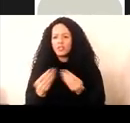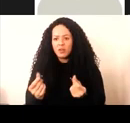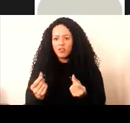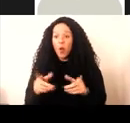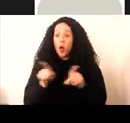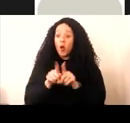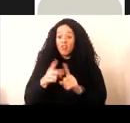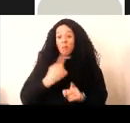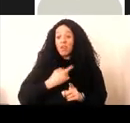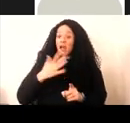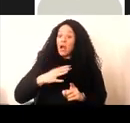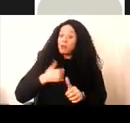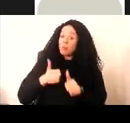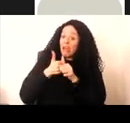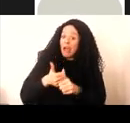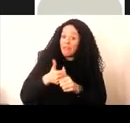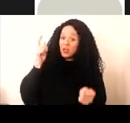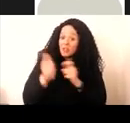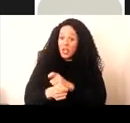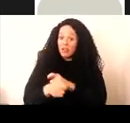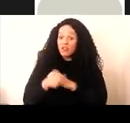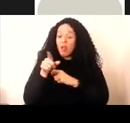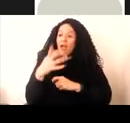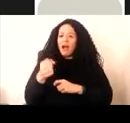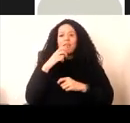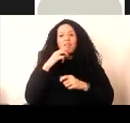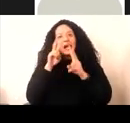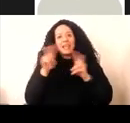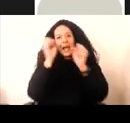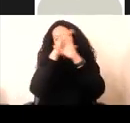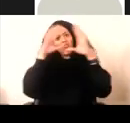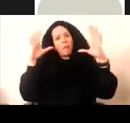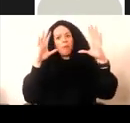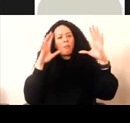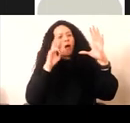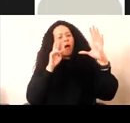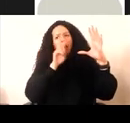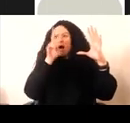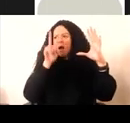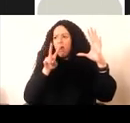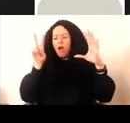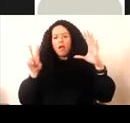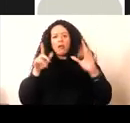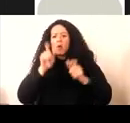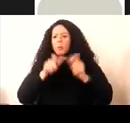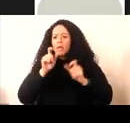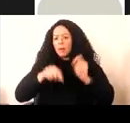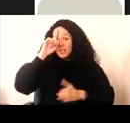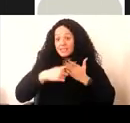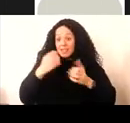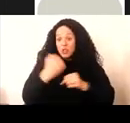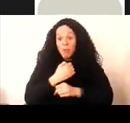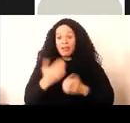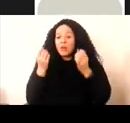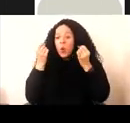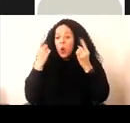change. It offers a diagrammatic way in for those in decision making positions often unfamiliar with the breadth and scope of the challenge.